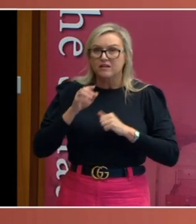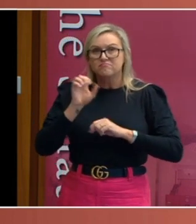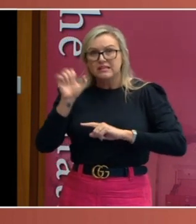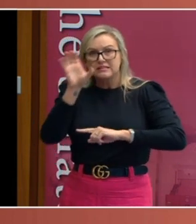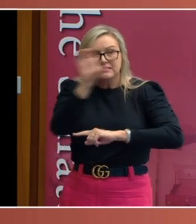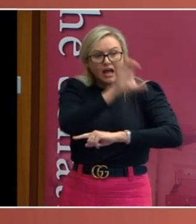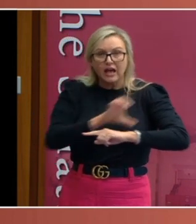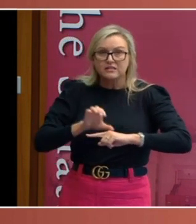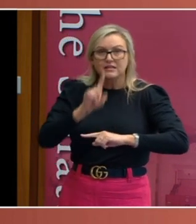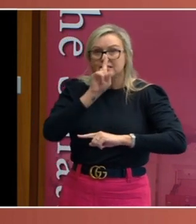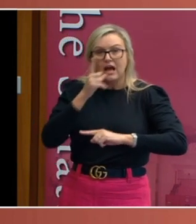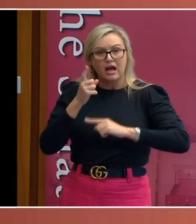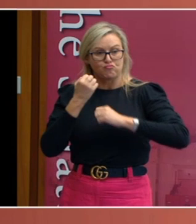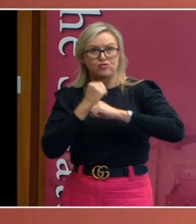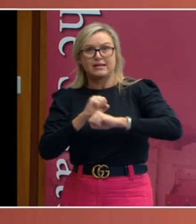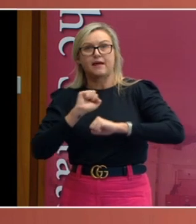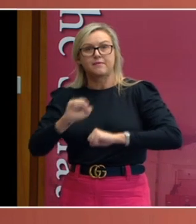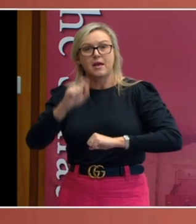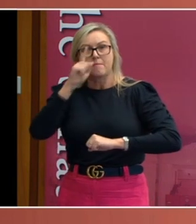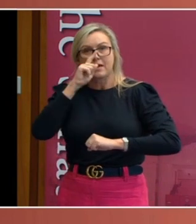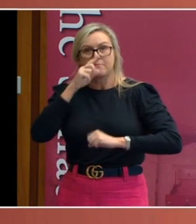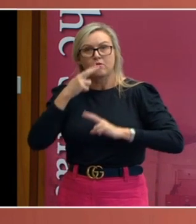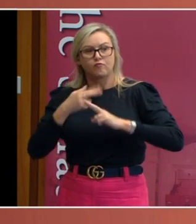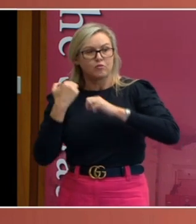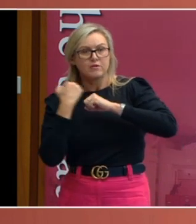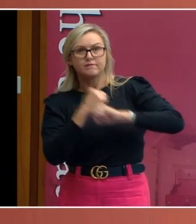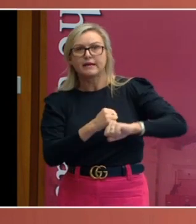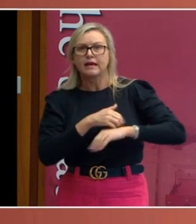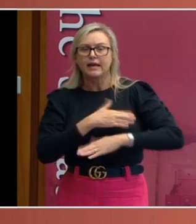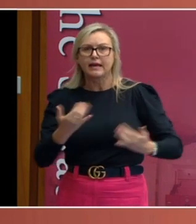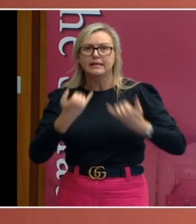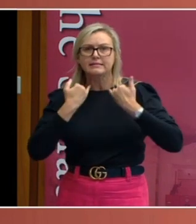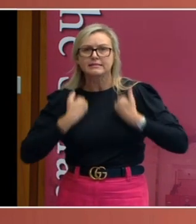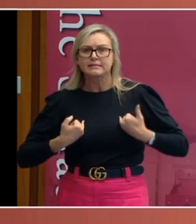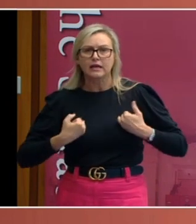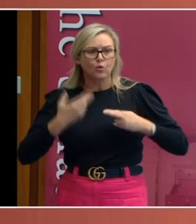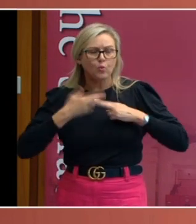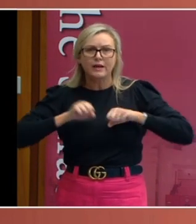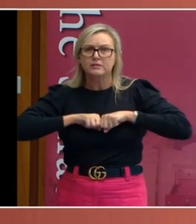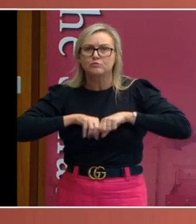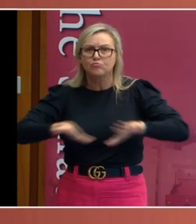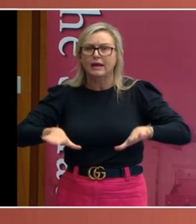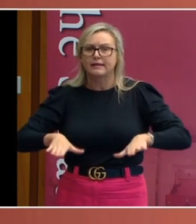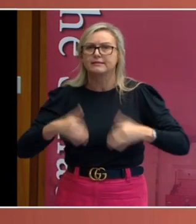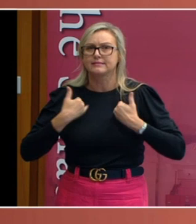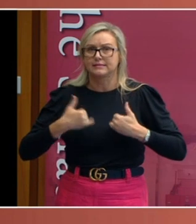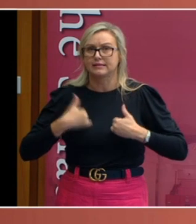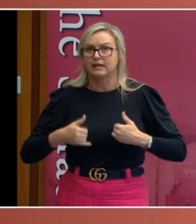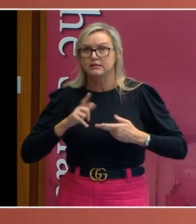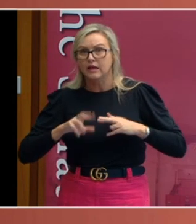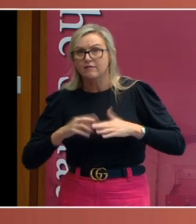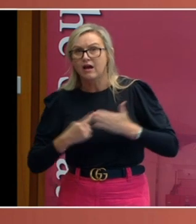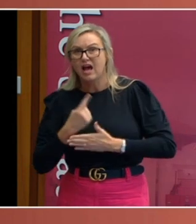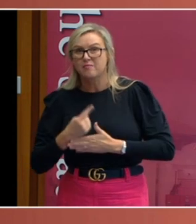protect their citizens from the dangers of infectious and contagious diseases, however such dangers may